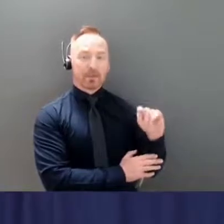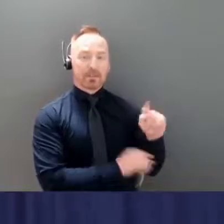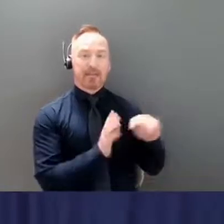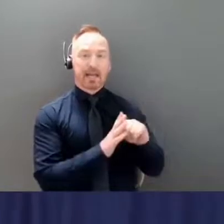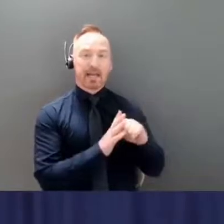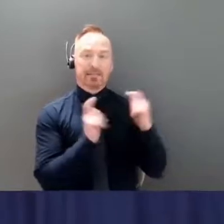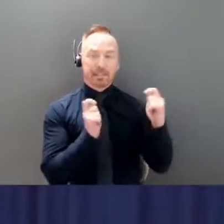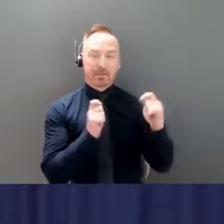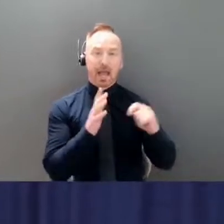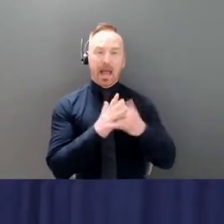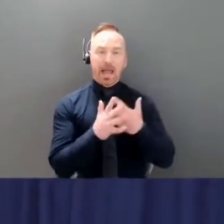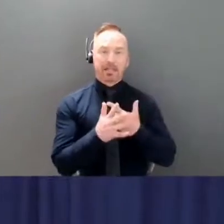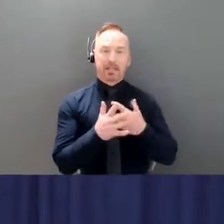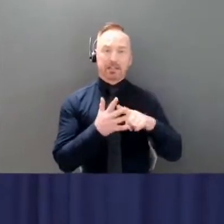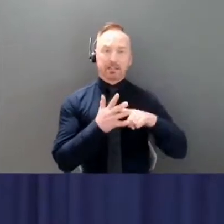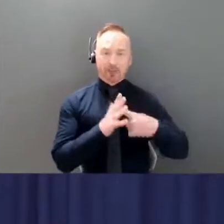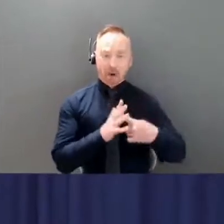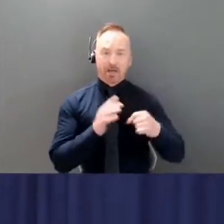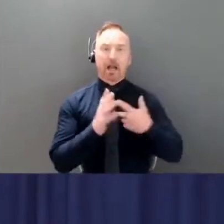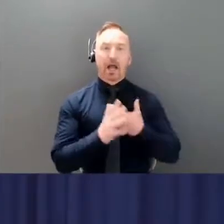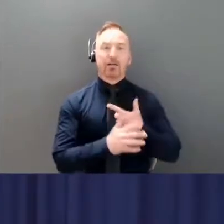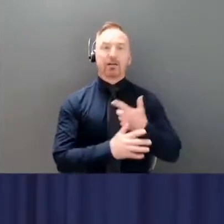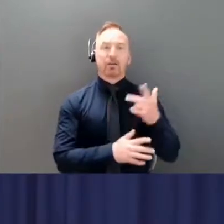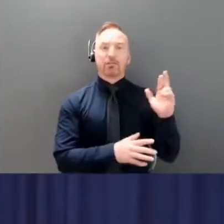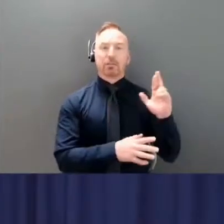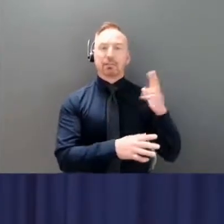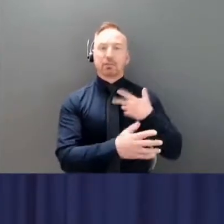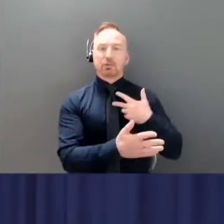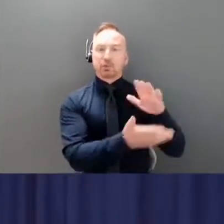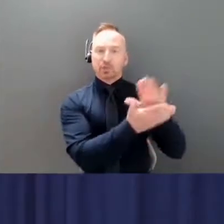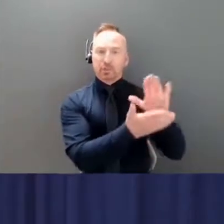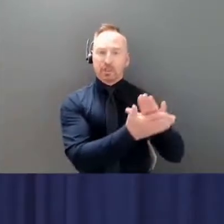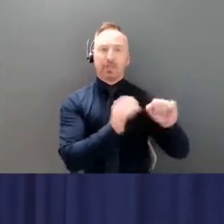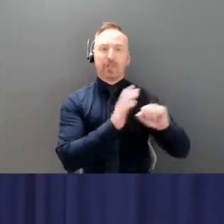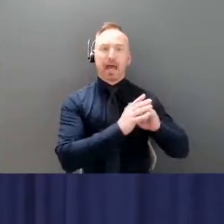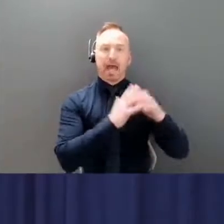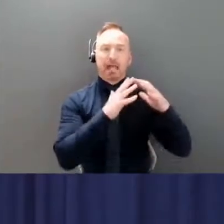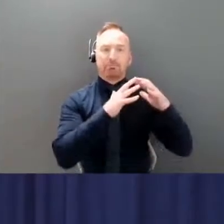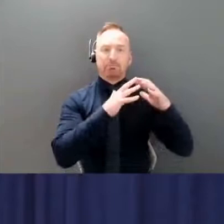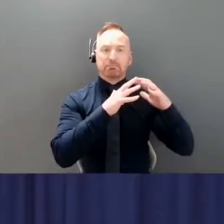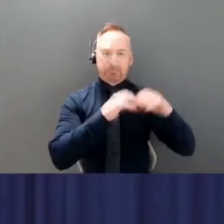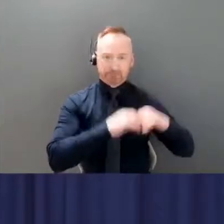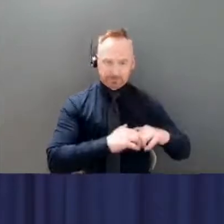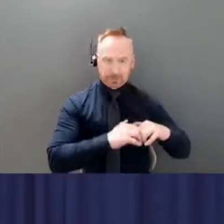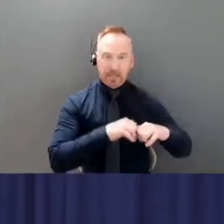of the residential school there, a long-awaited task.